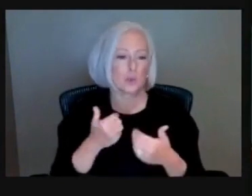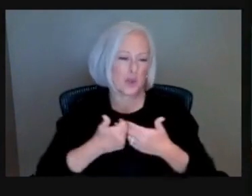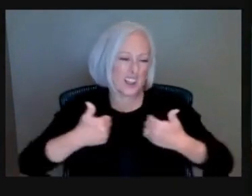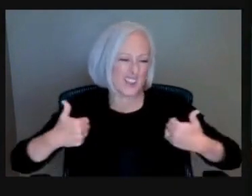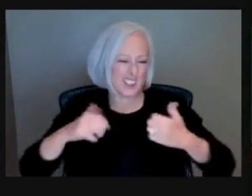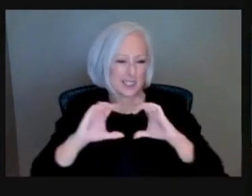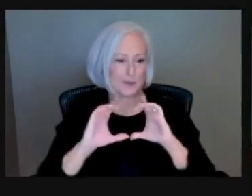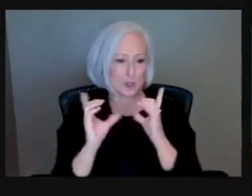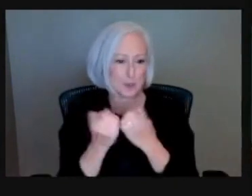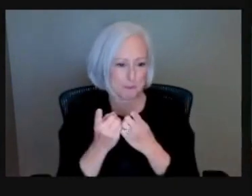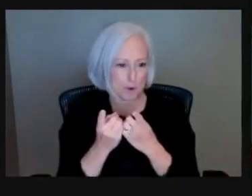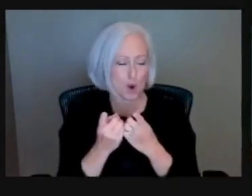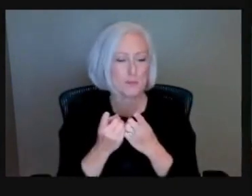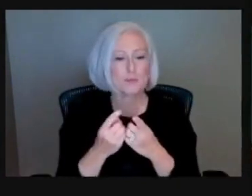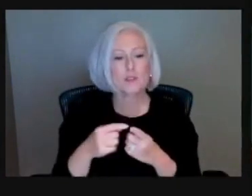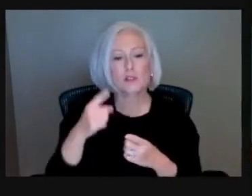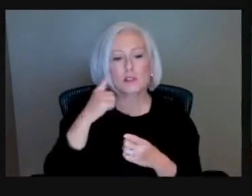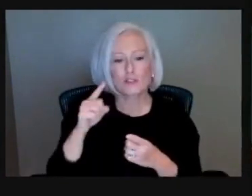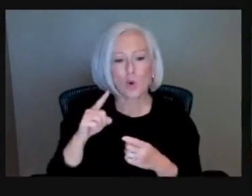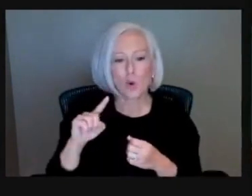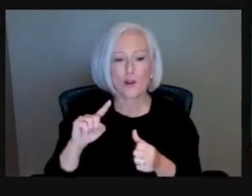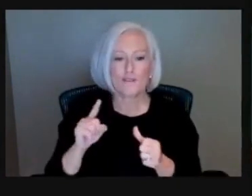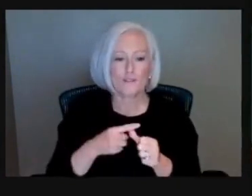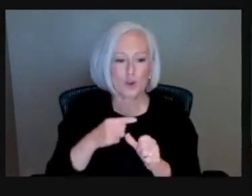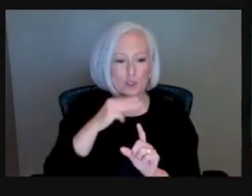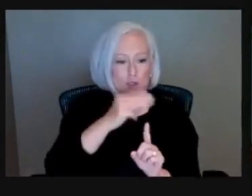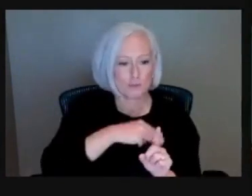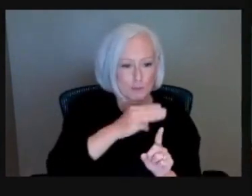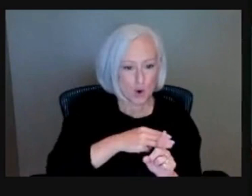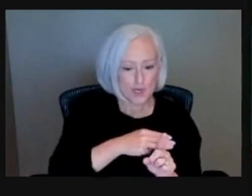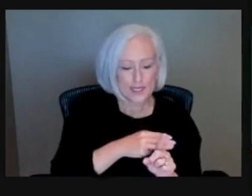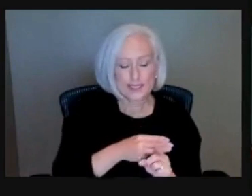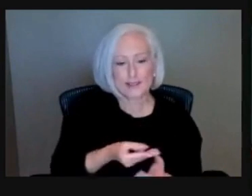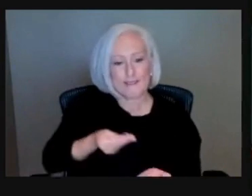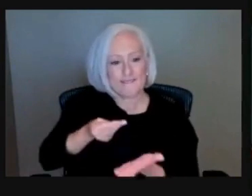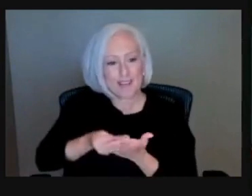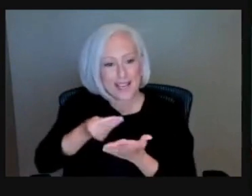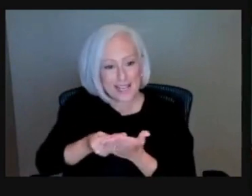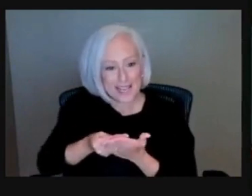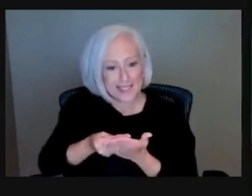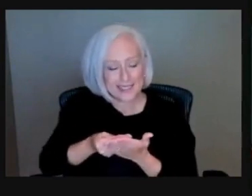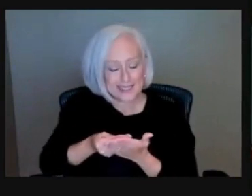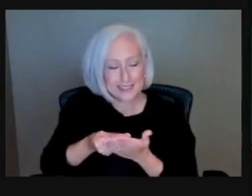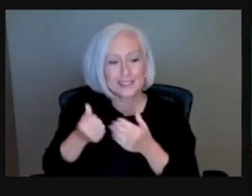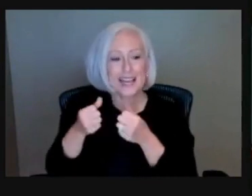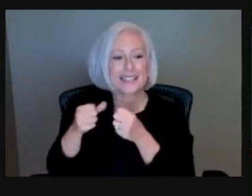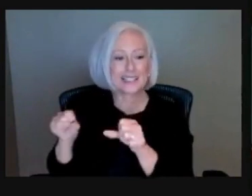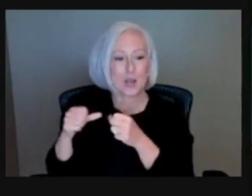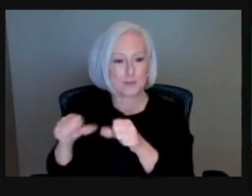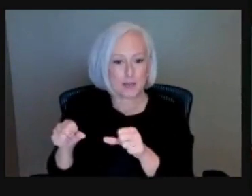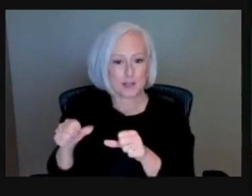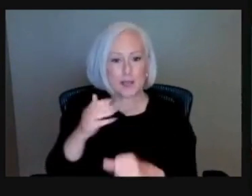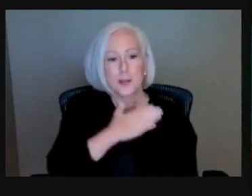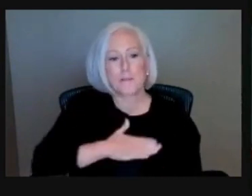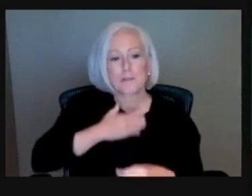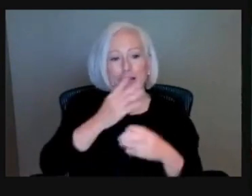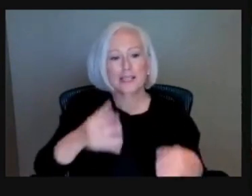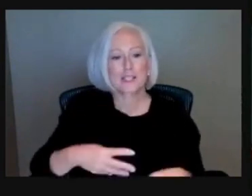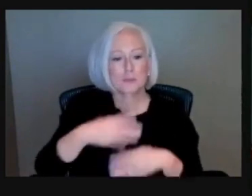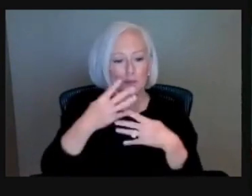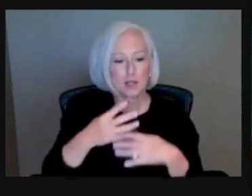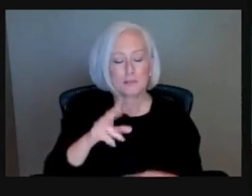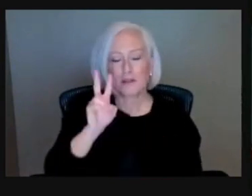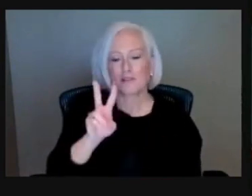that's in charge of actual first mortgage financing and down payments. So make sure to visit our VCCDC lending virtual booths and more